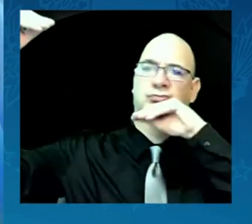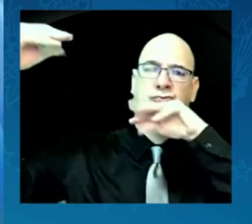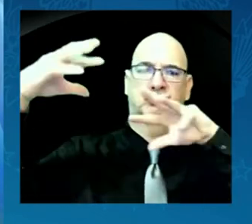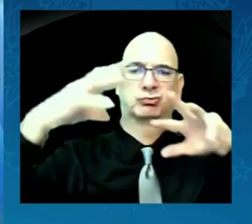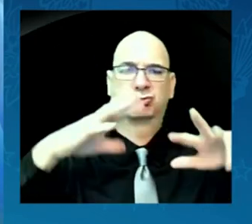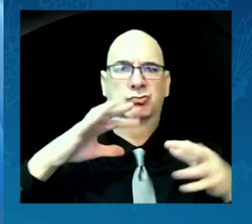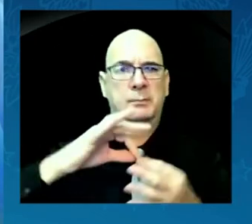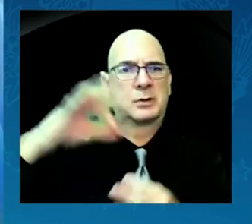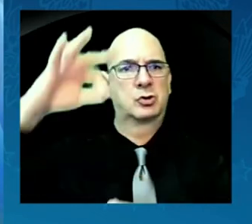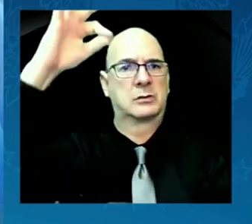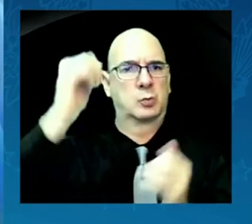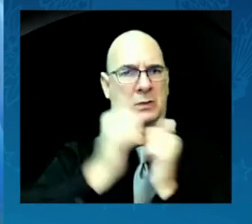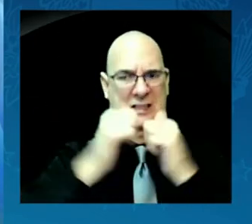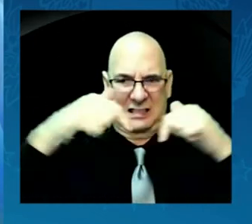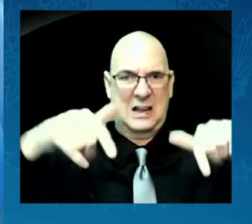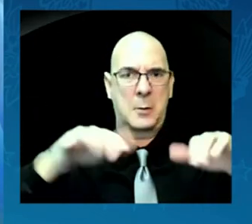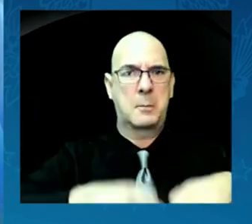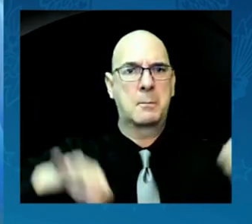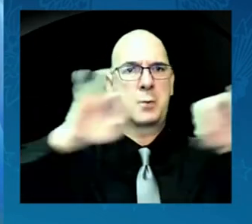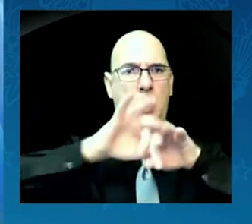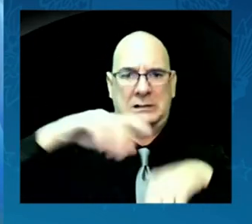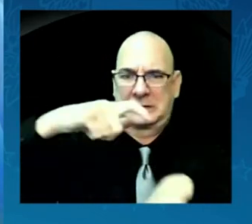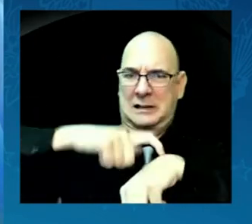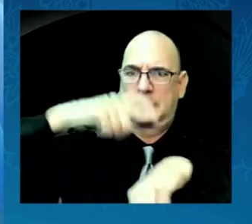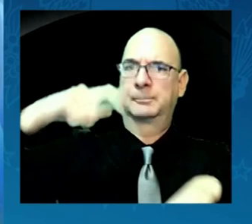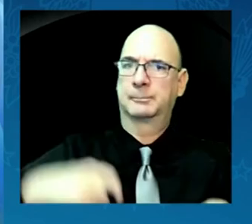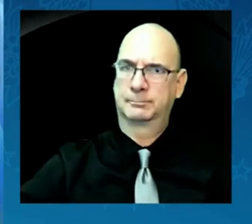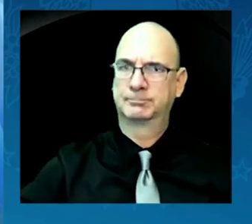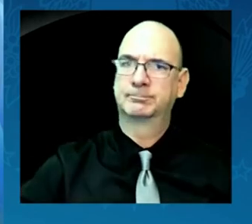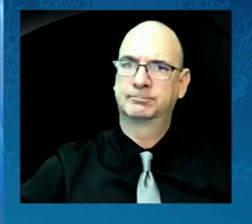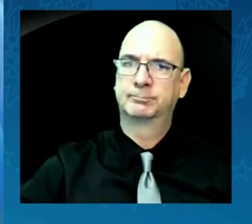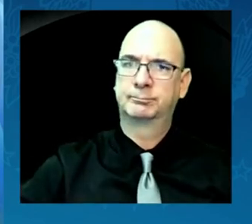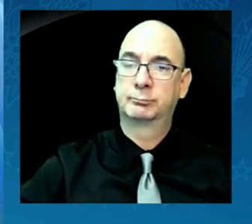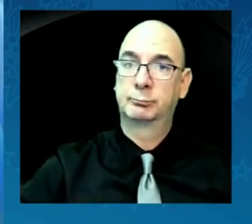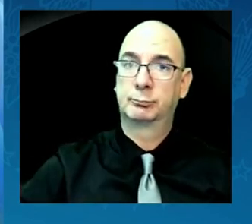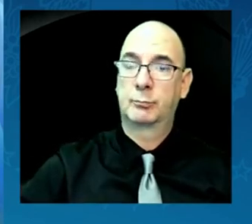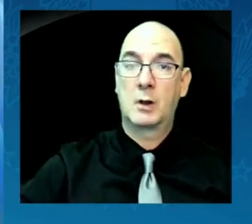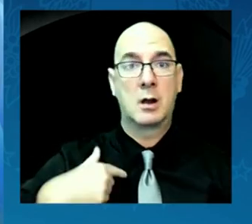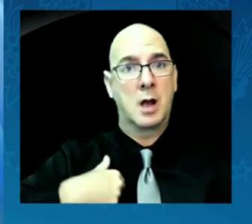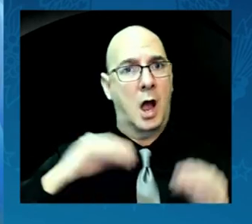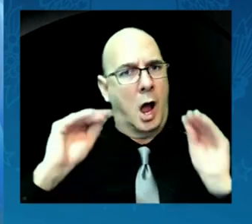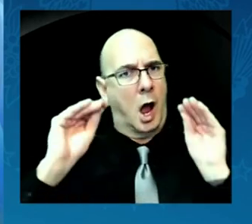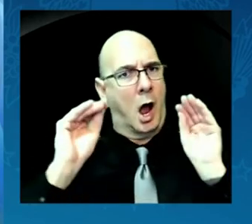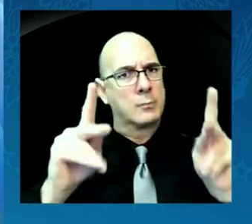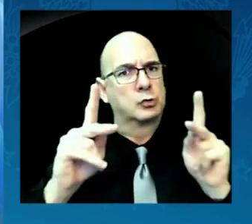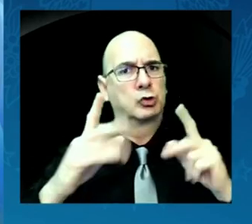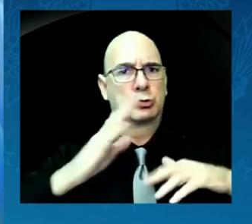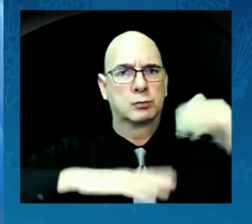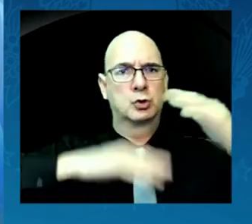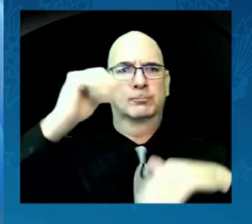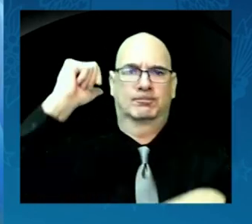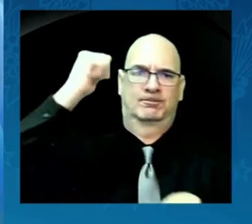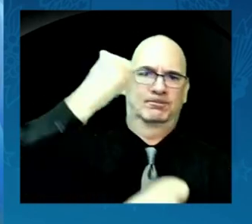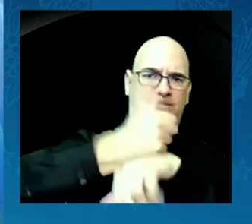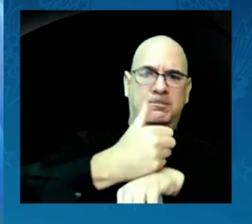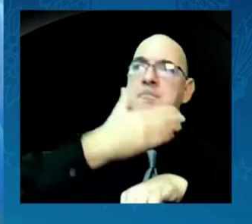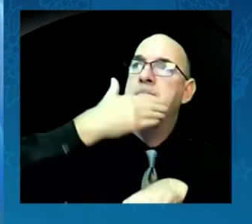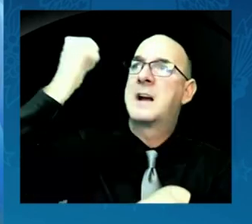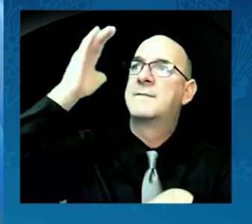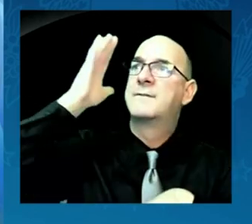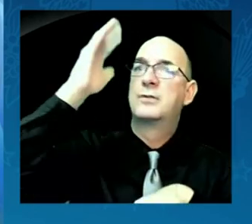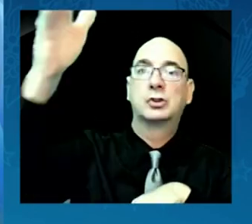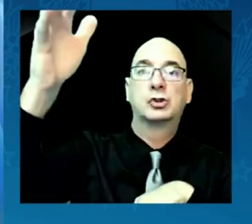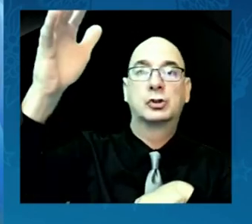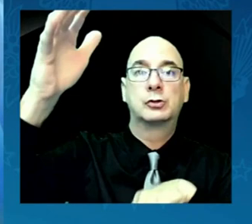we have an opportunity to build a better future. Not just for this generation,